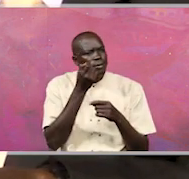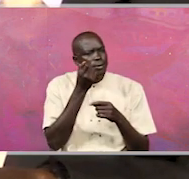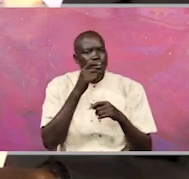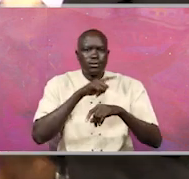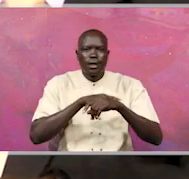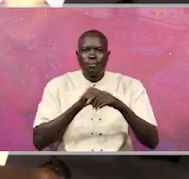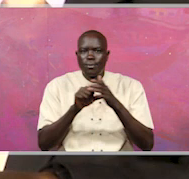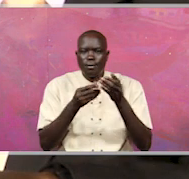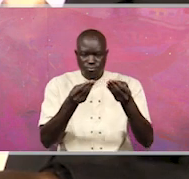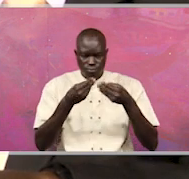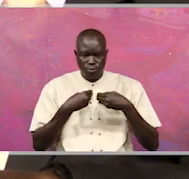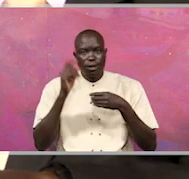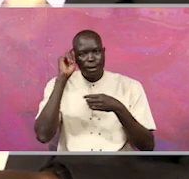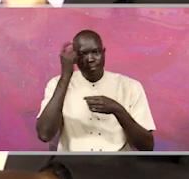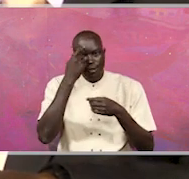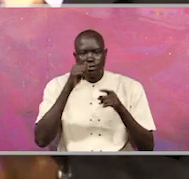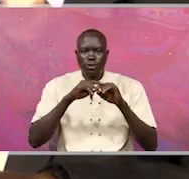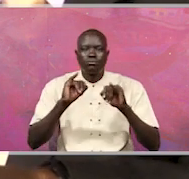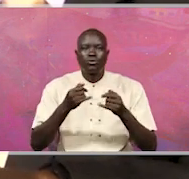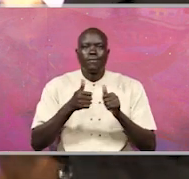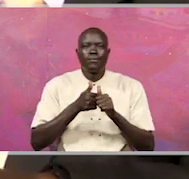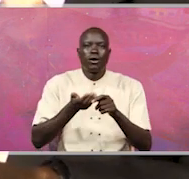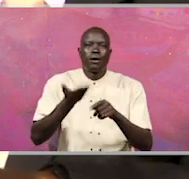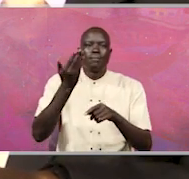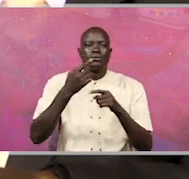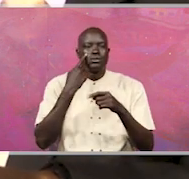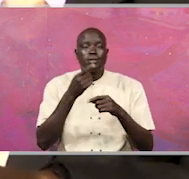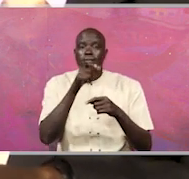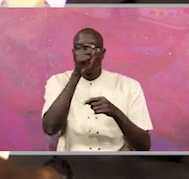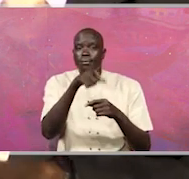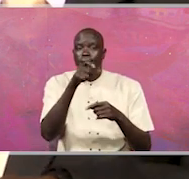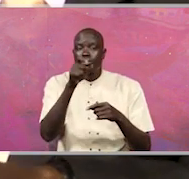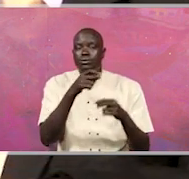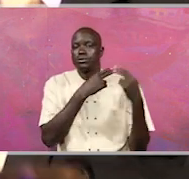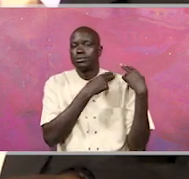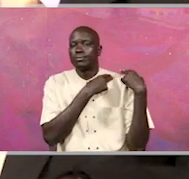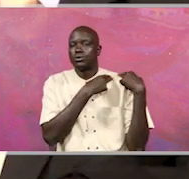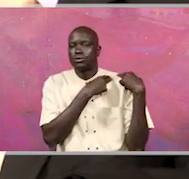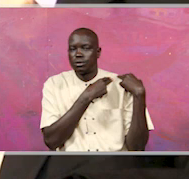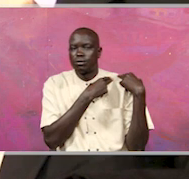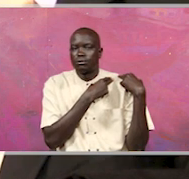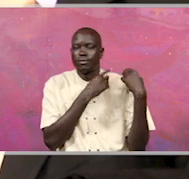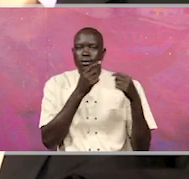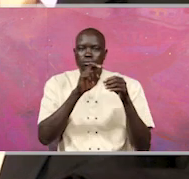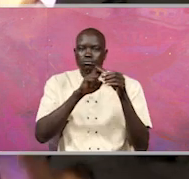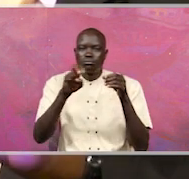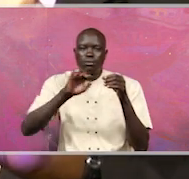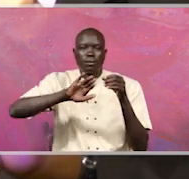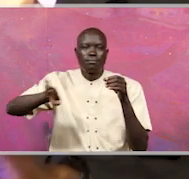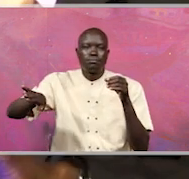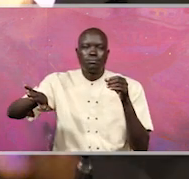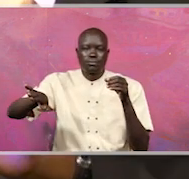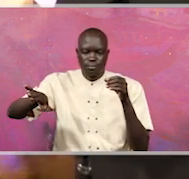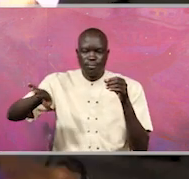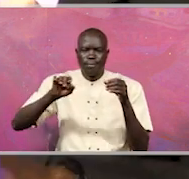government took responsibility, ensured that those who were responsible were, first of all, put of action. And